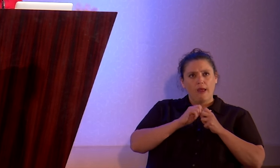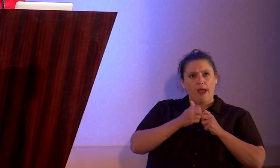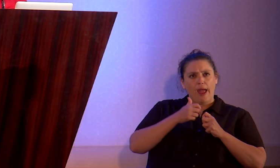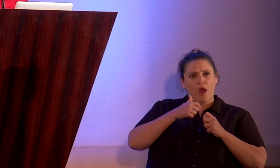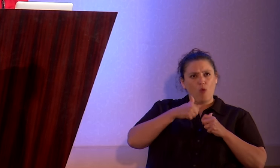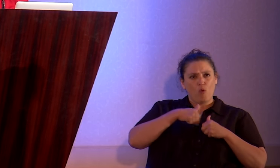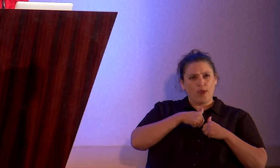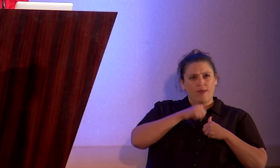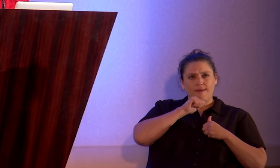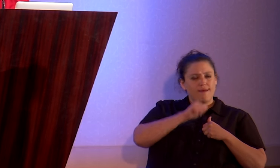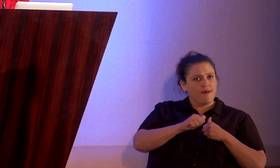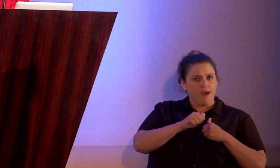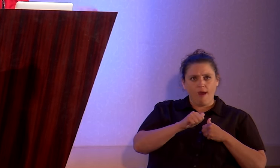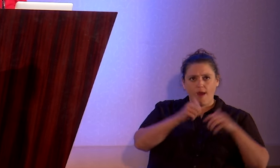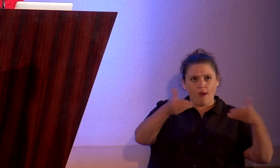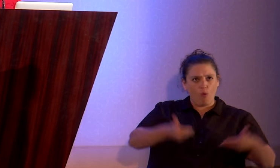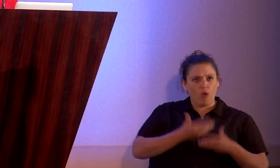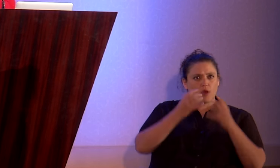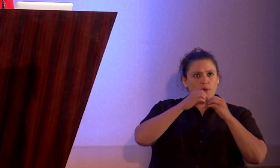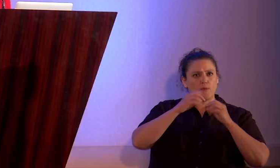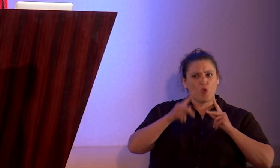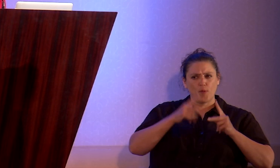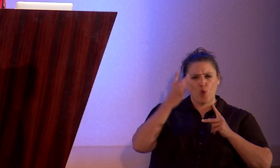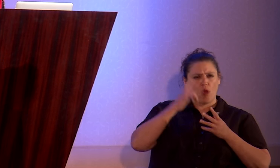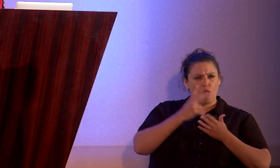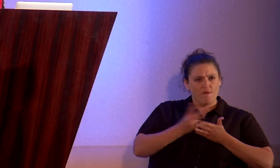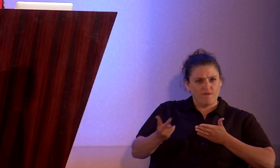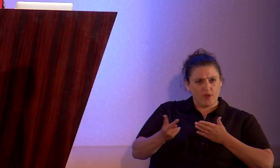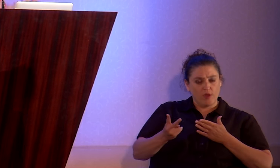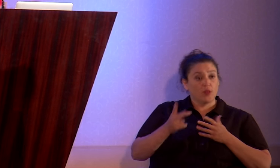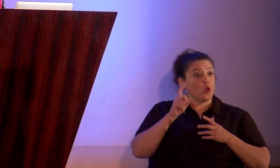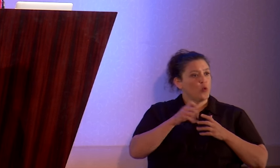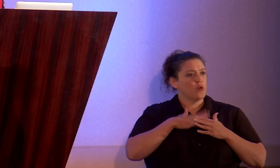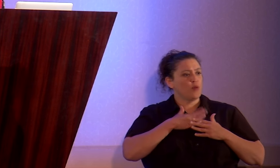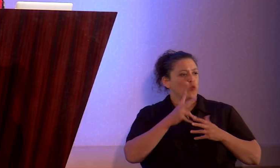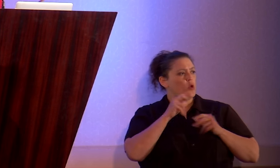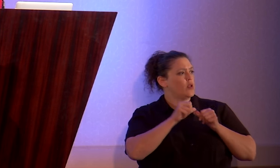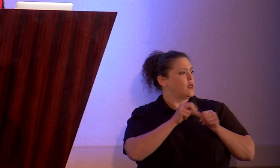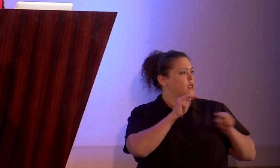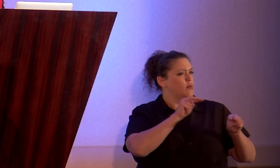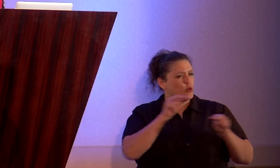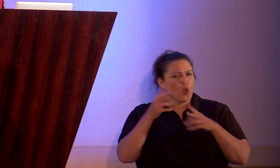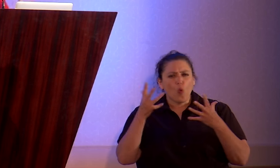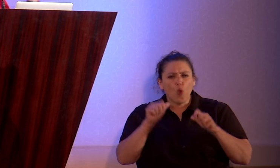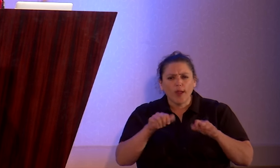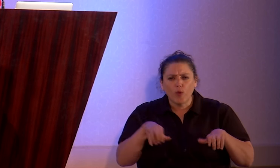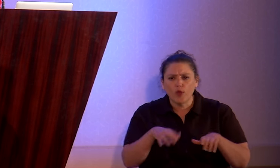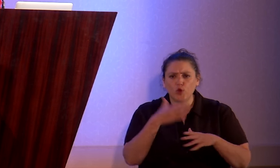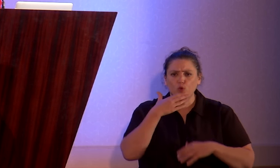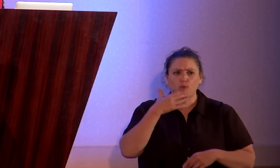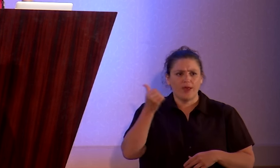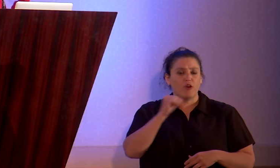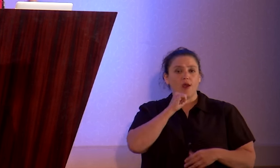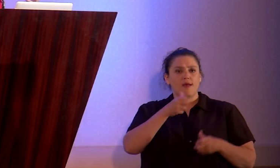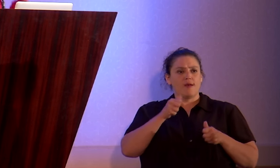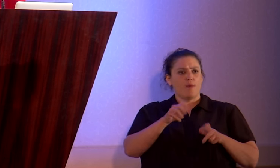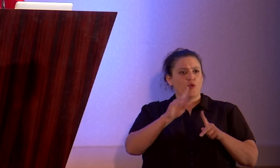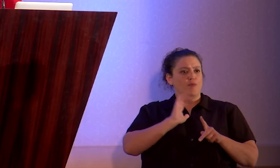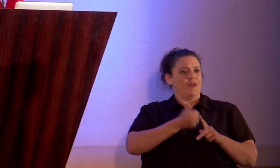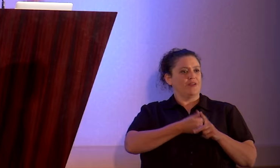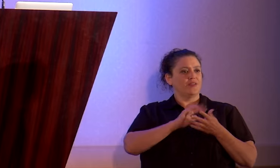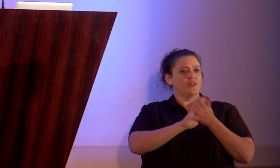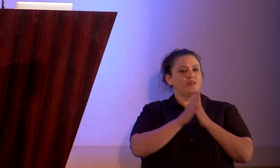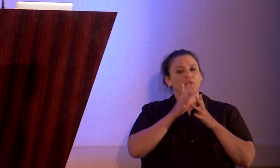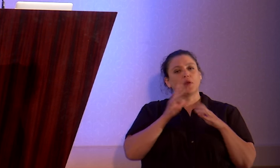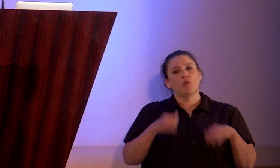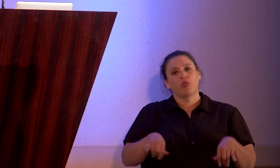failing to do that. We need to be willing to keep looking at what we could do better and not let ourselves get complacent